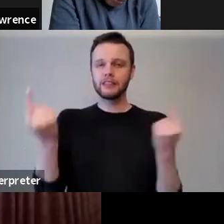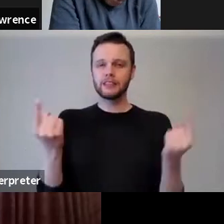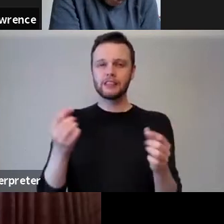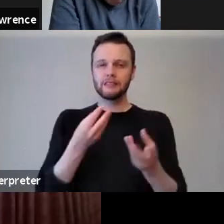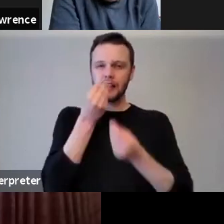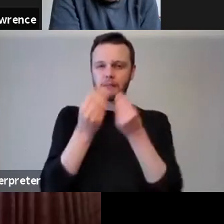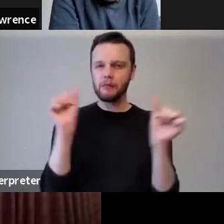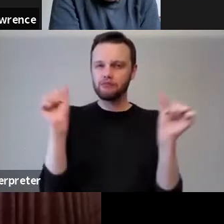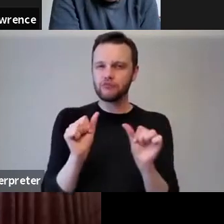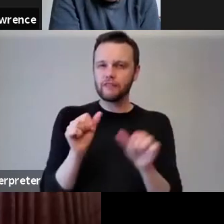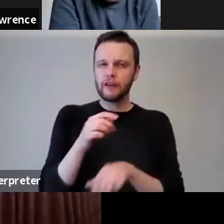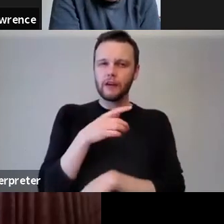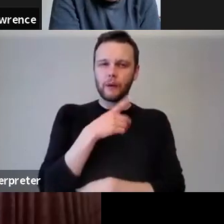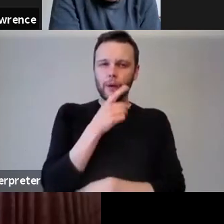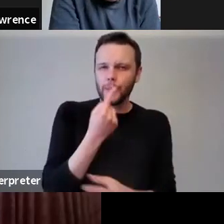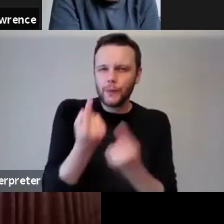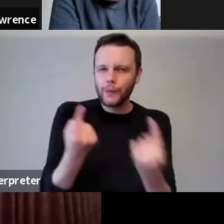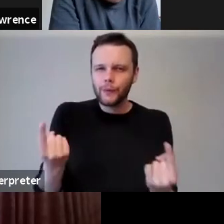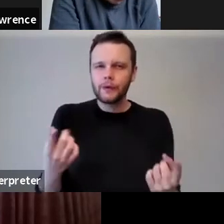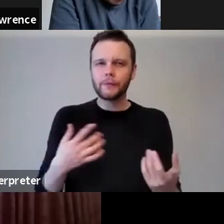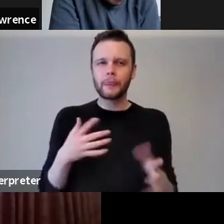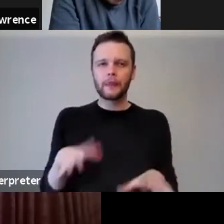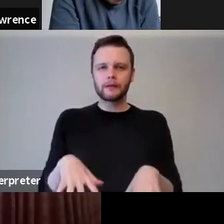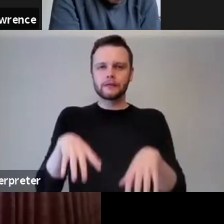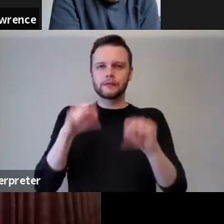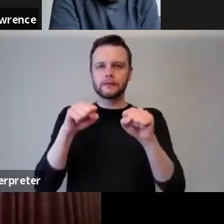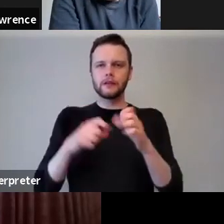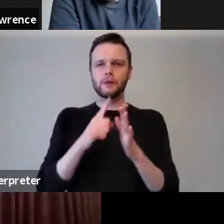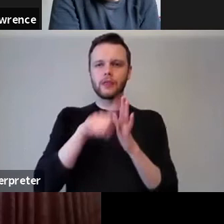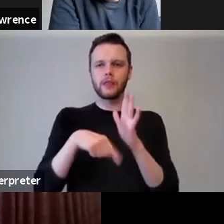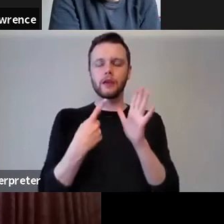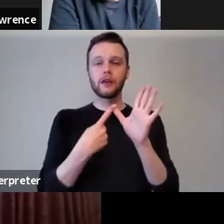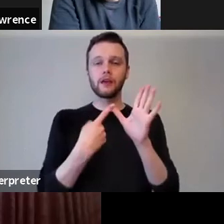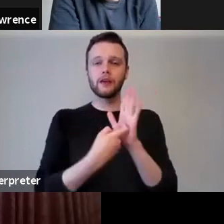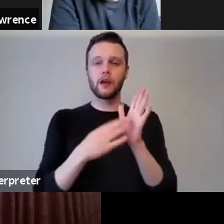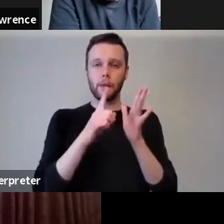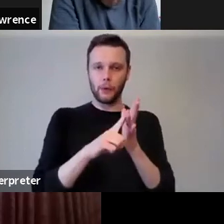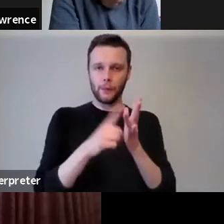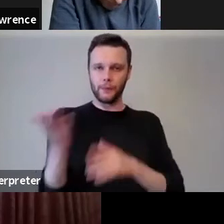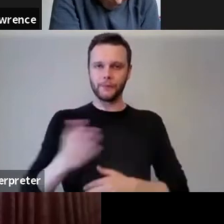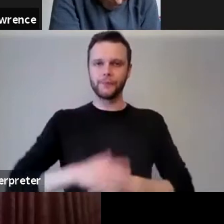few words about yourselves and I'm going to start with Jaarmo Eskalene.